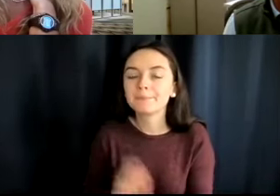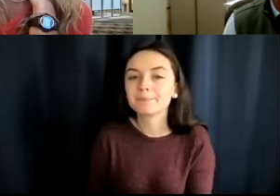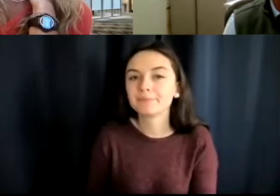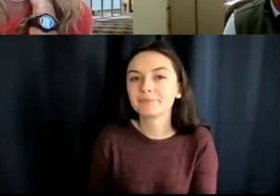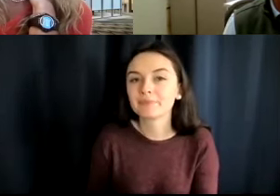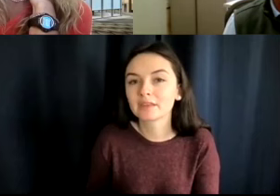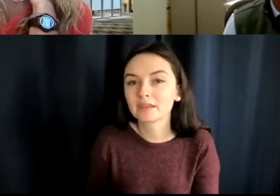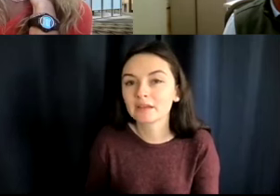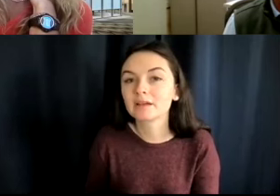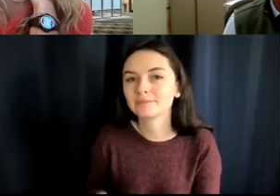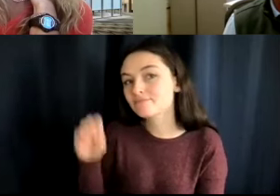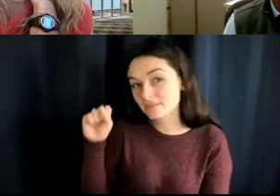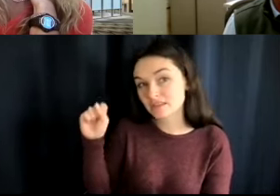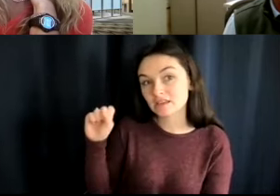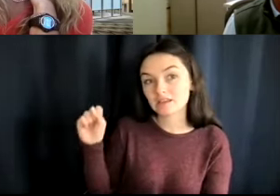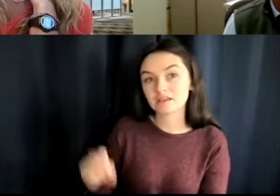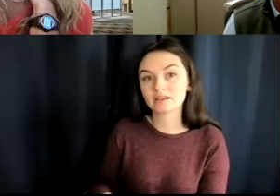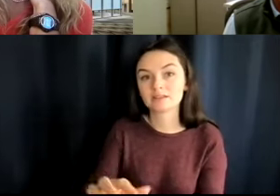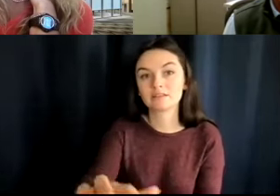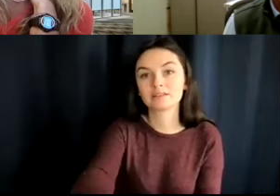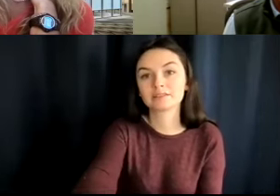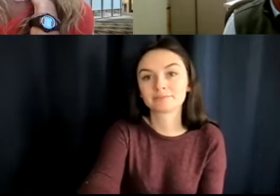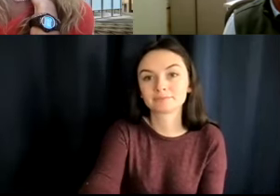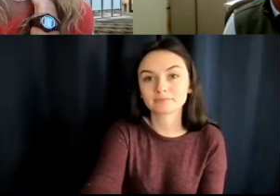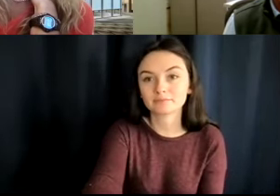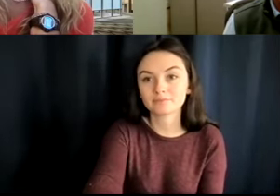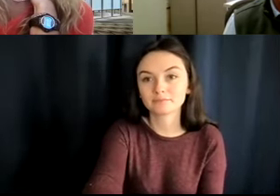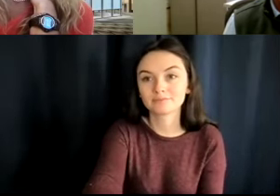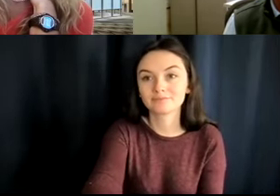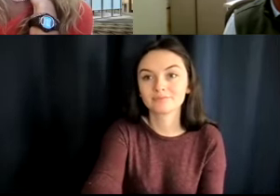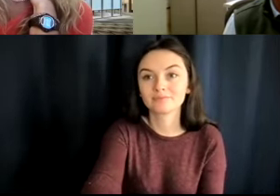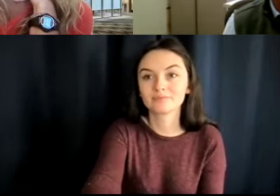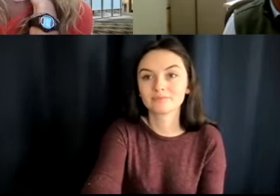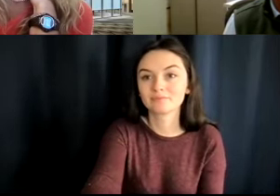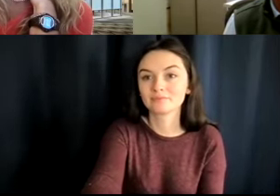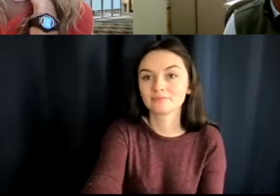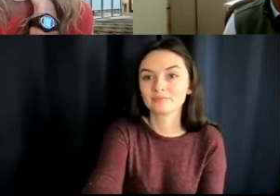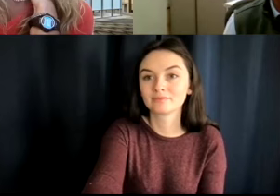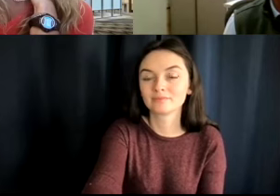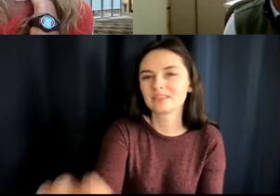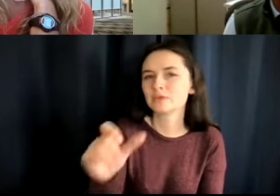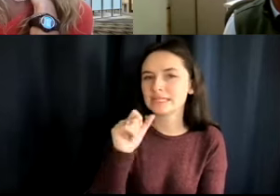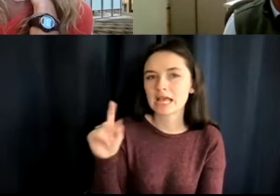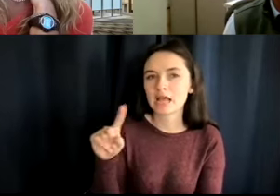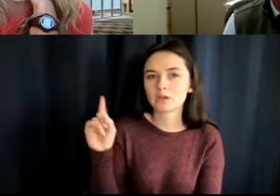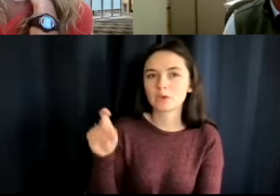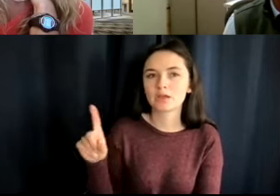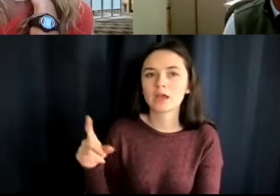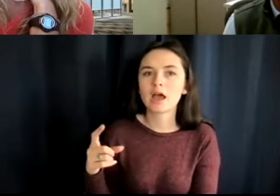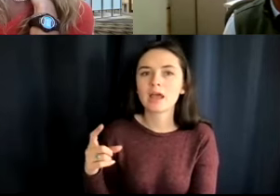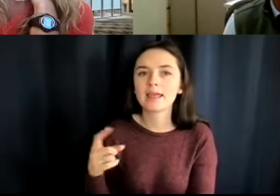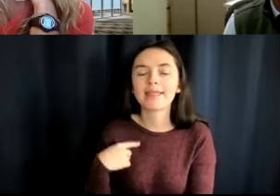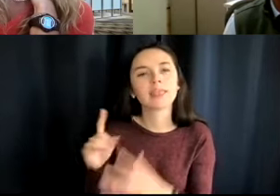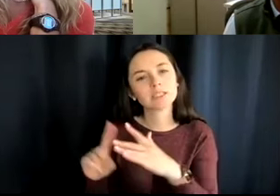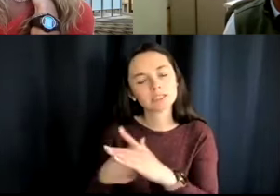I, yeah, um, so I was just telling, um, it's not, it wasn't a question. I'm just saying that, um, at the